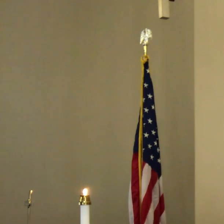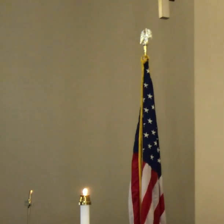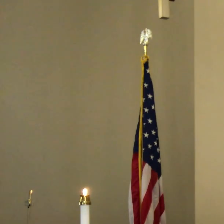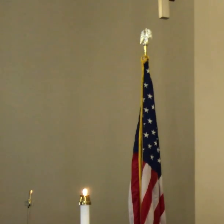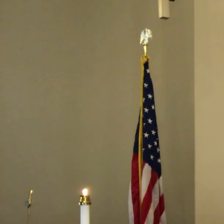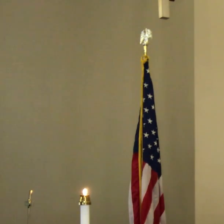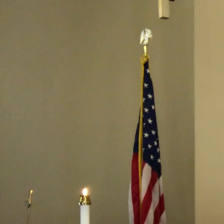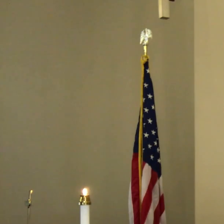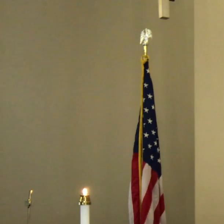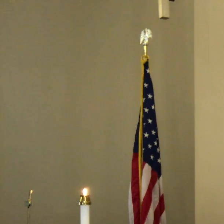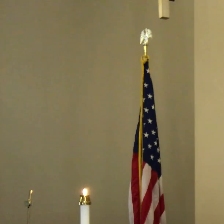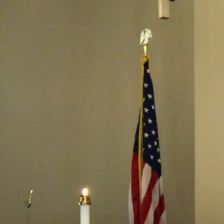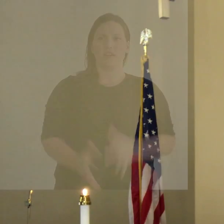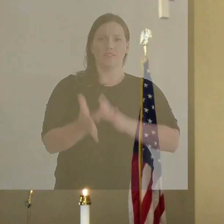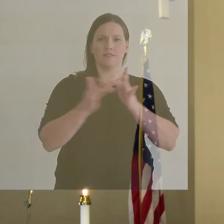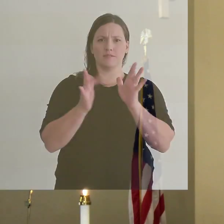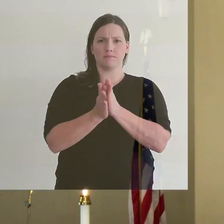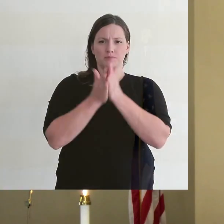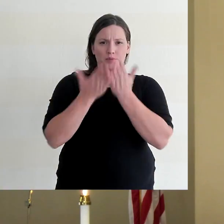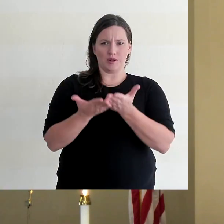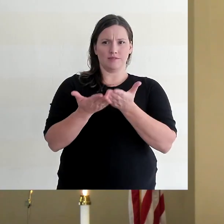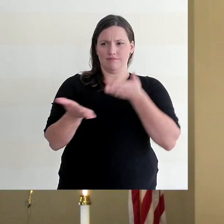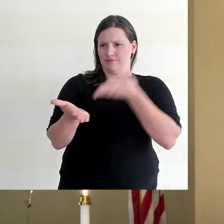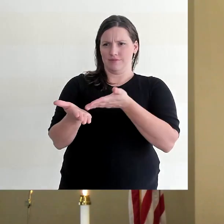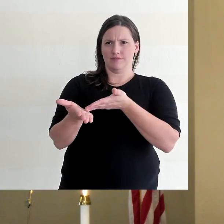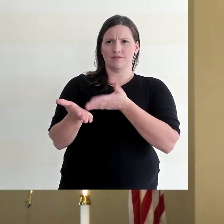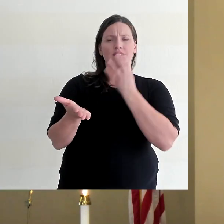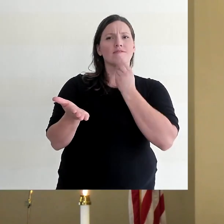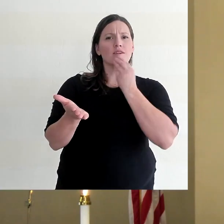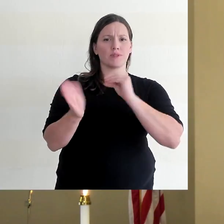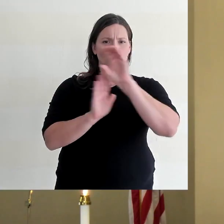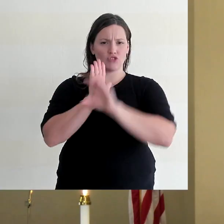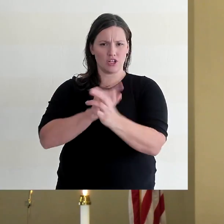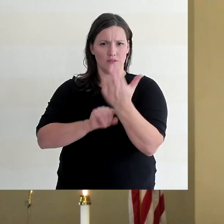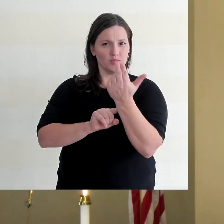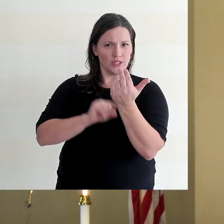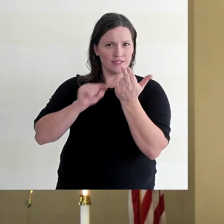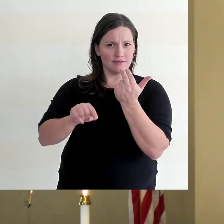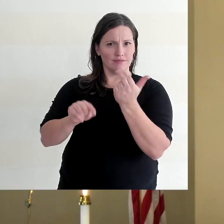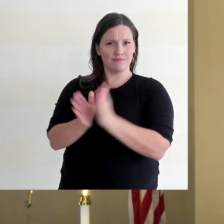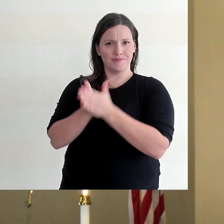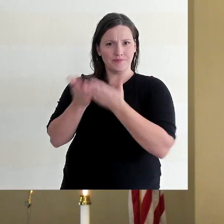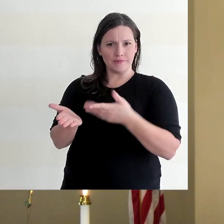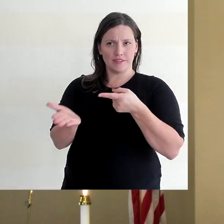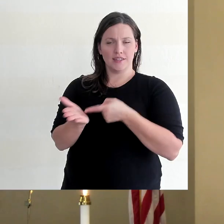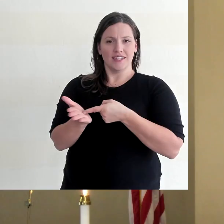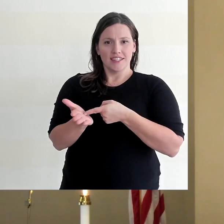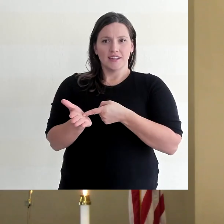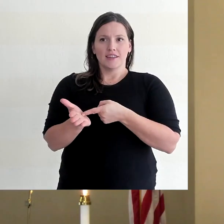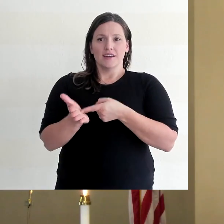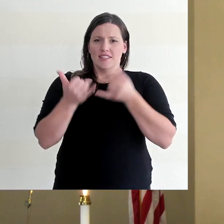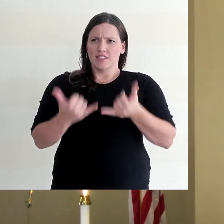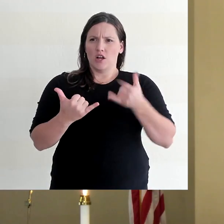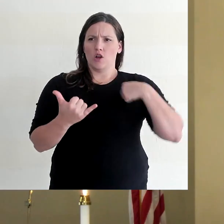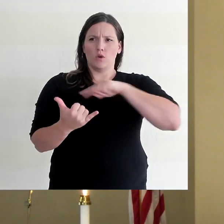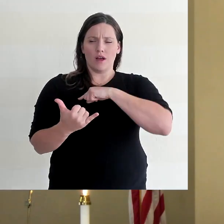Today, if you have your Bibles, please open them to Hebrews chapter 13. We want to